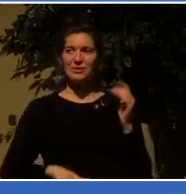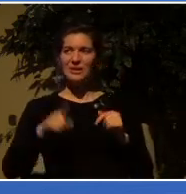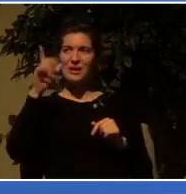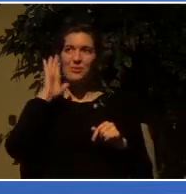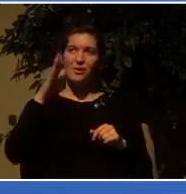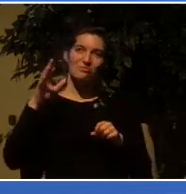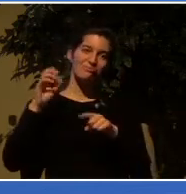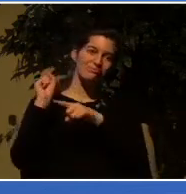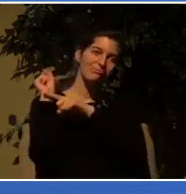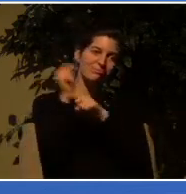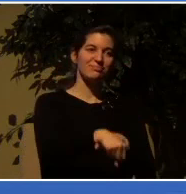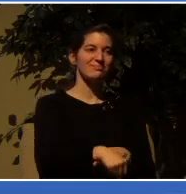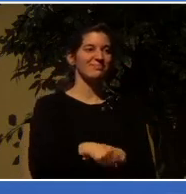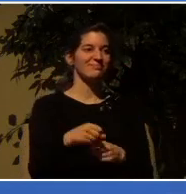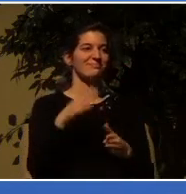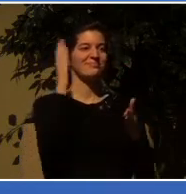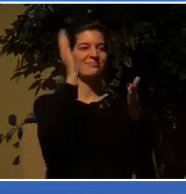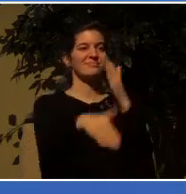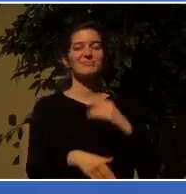understand.